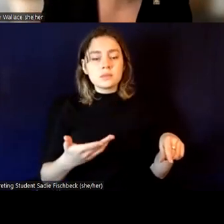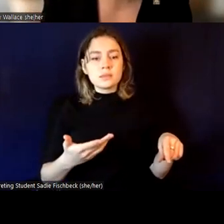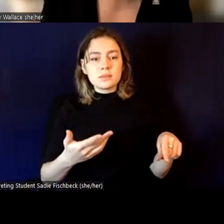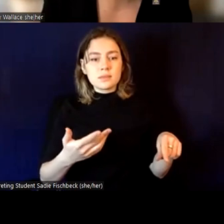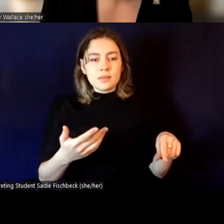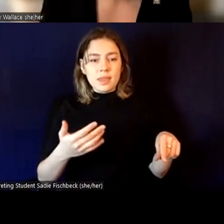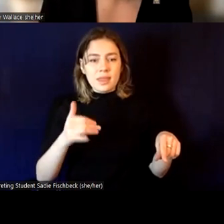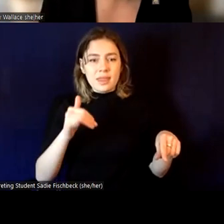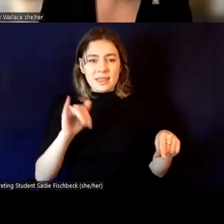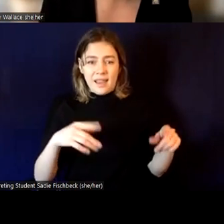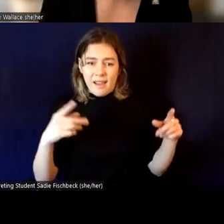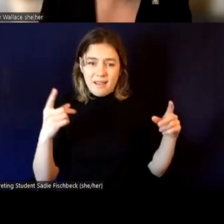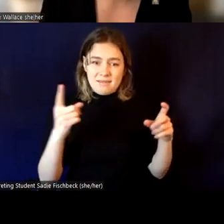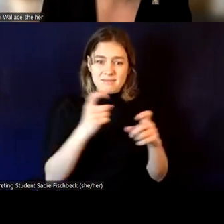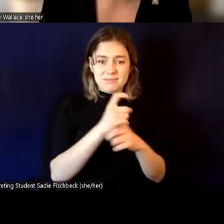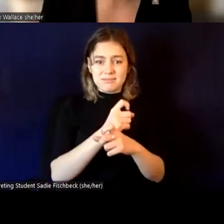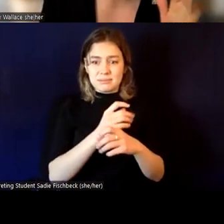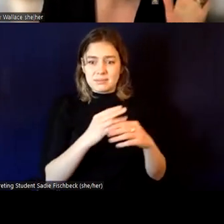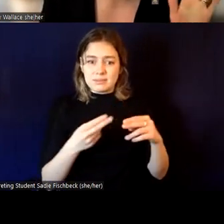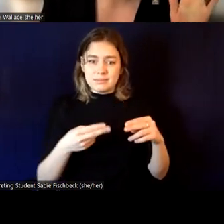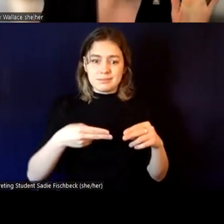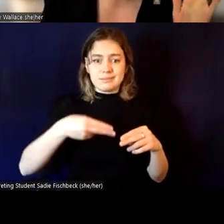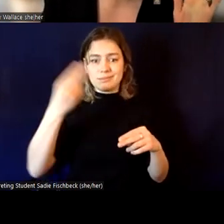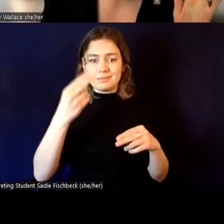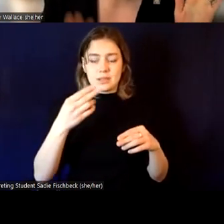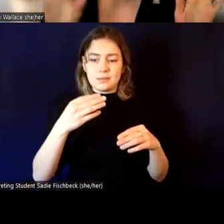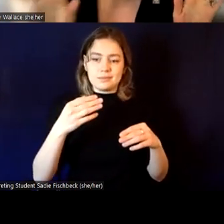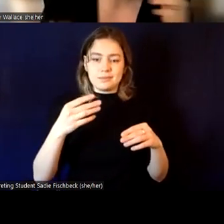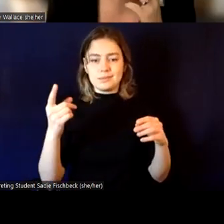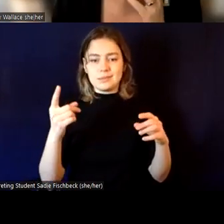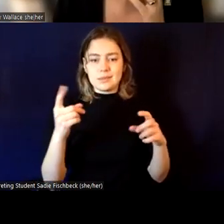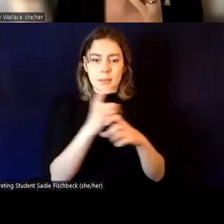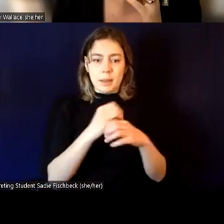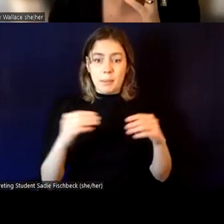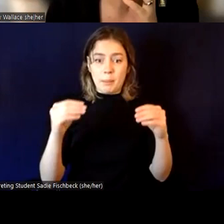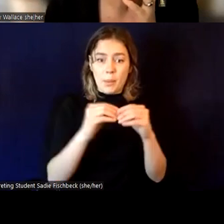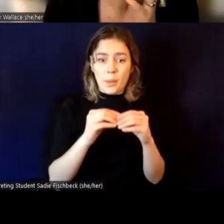under 18 who have, you know, legal identities and then chosen identities.